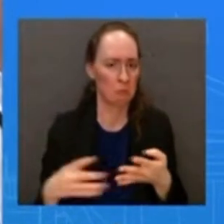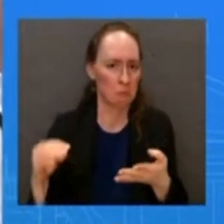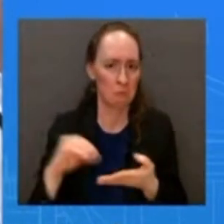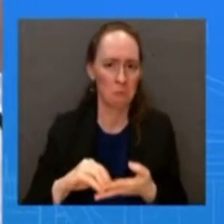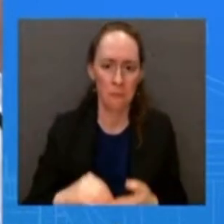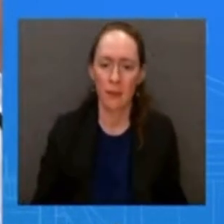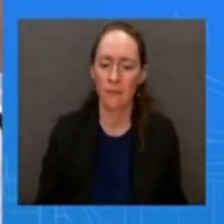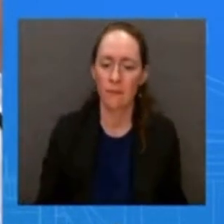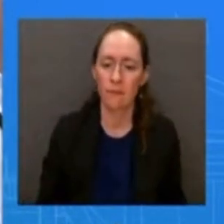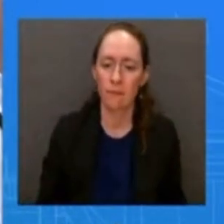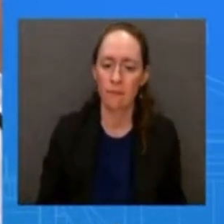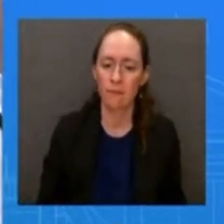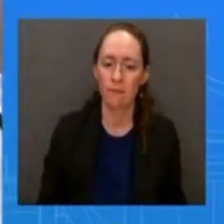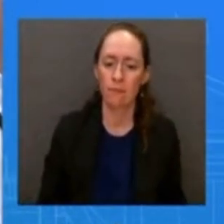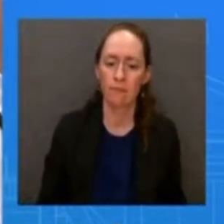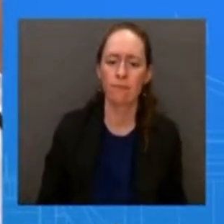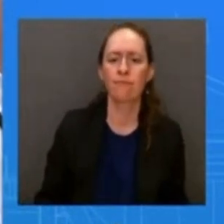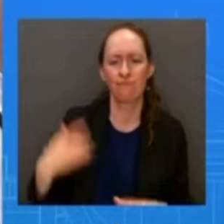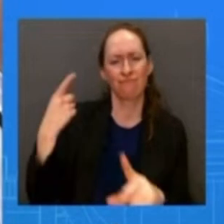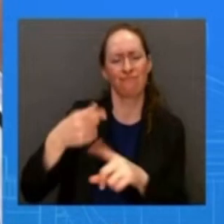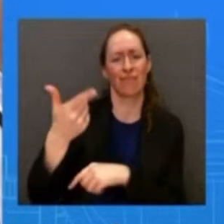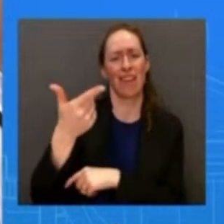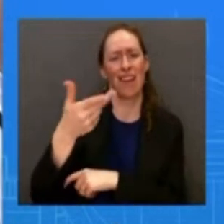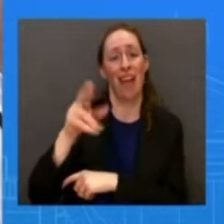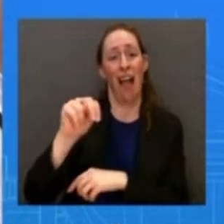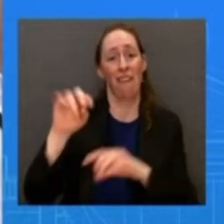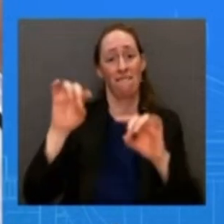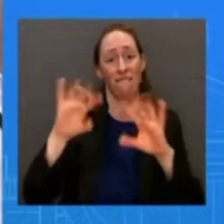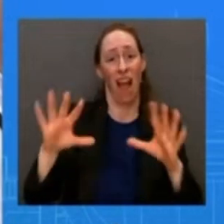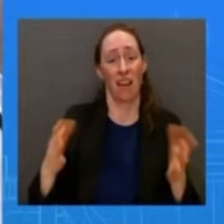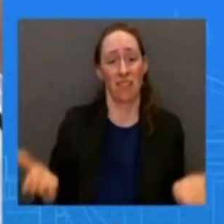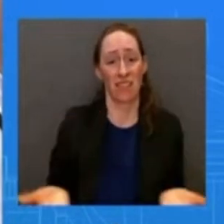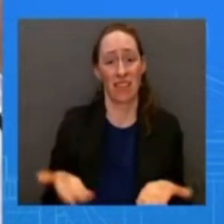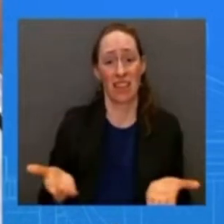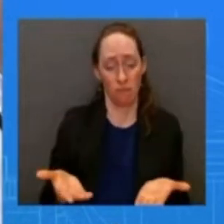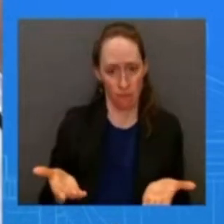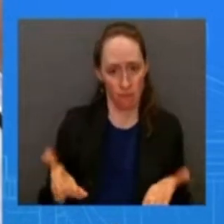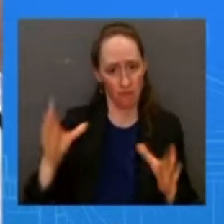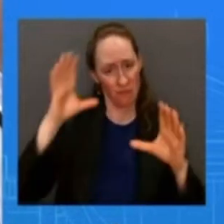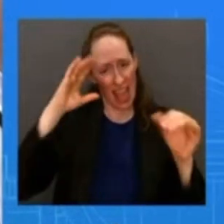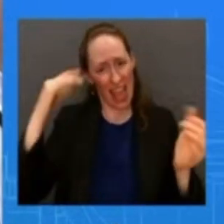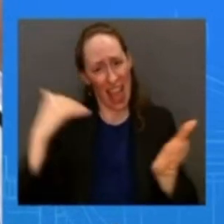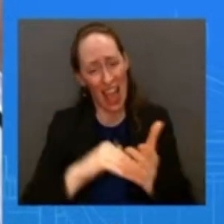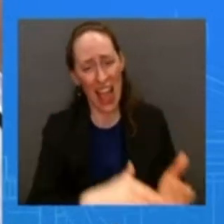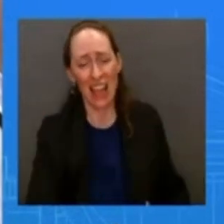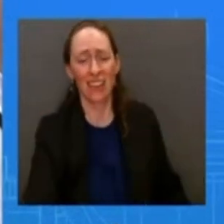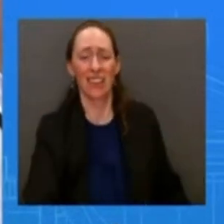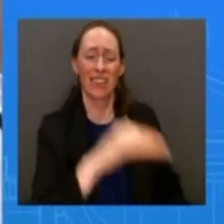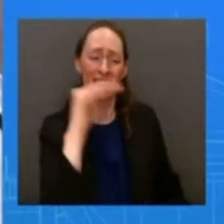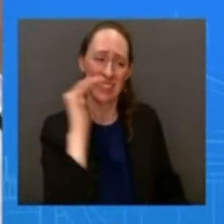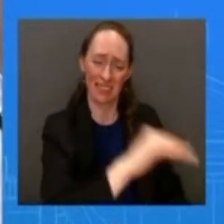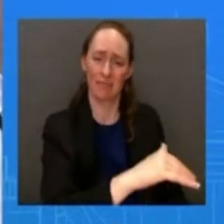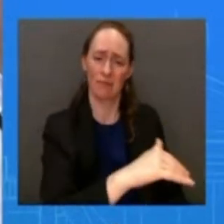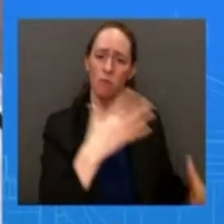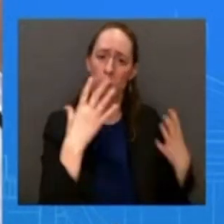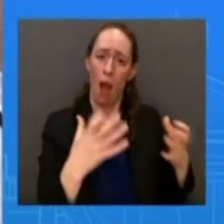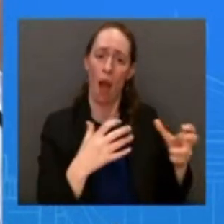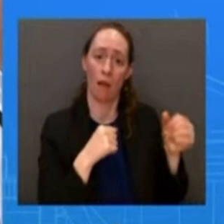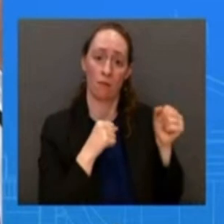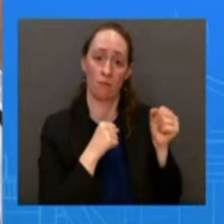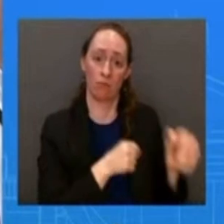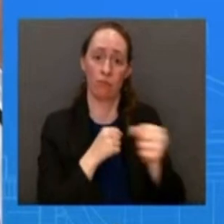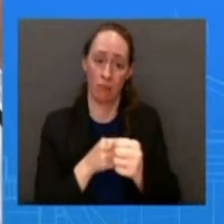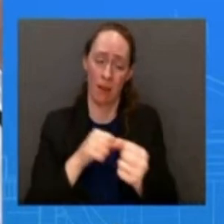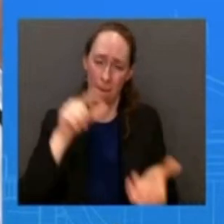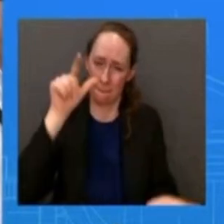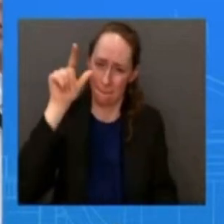again today is calling for congress to pass an assault weapons ban we heard him uh make that same argument rather passionately during the state of the union address